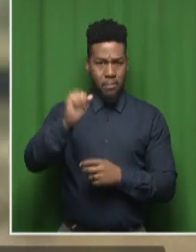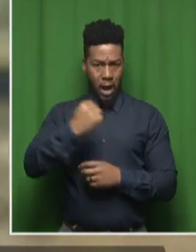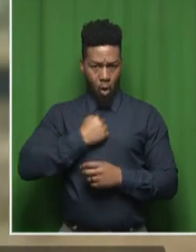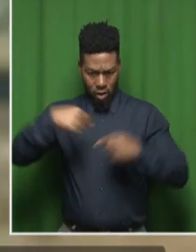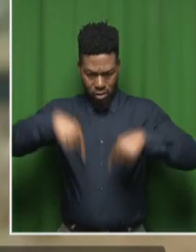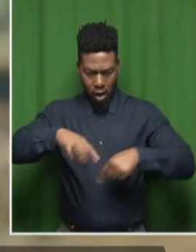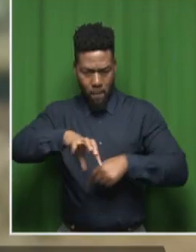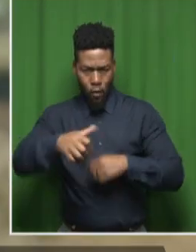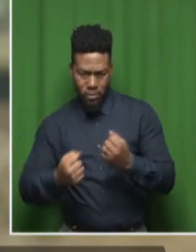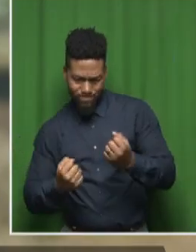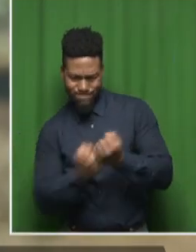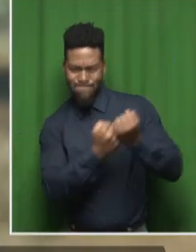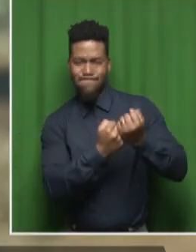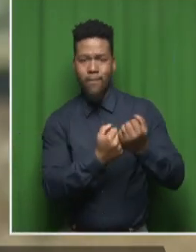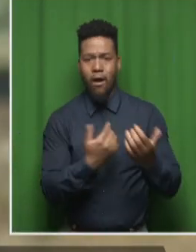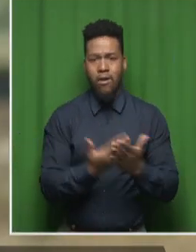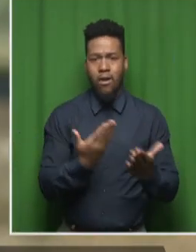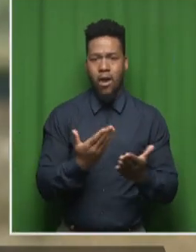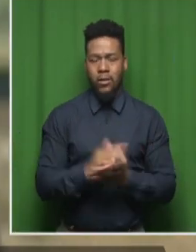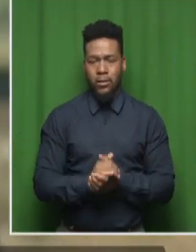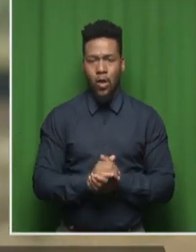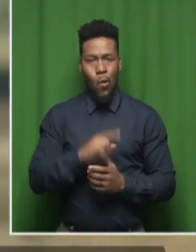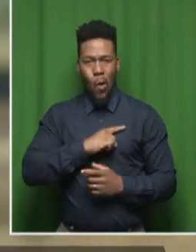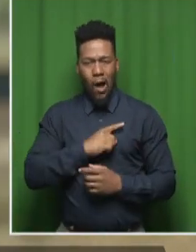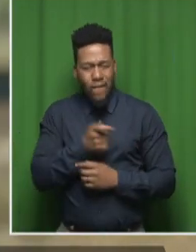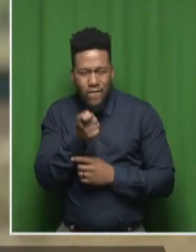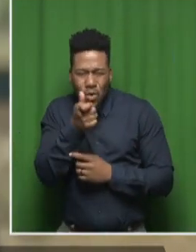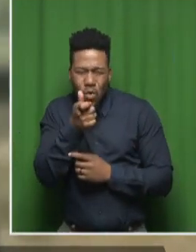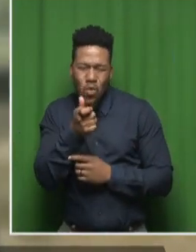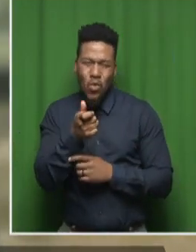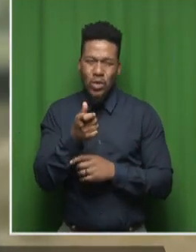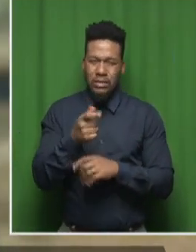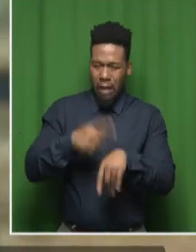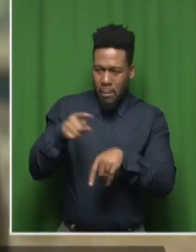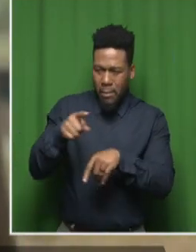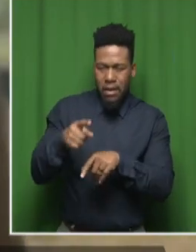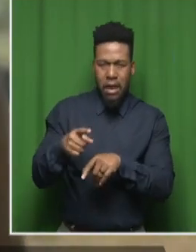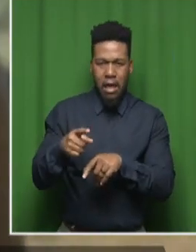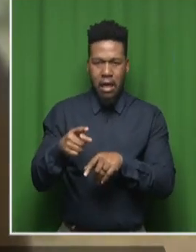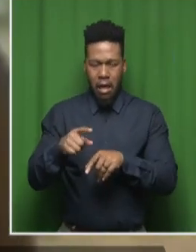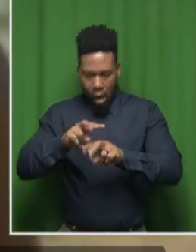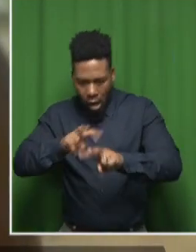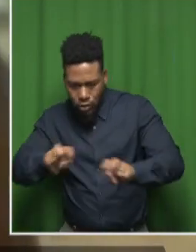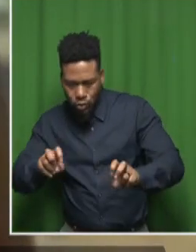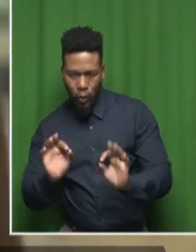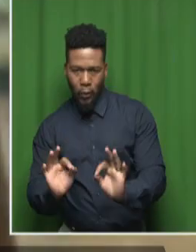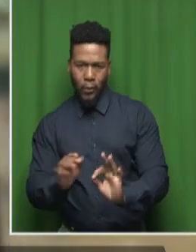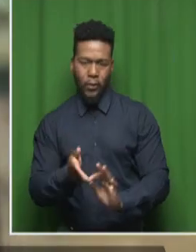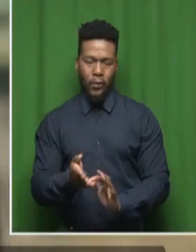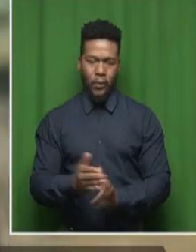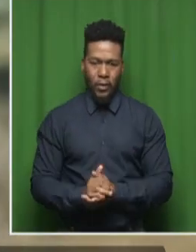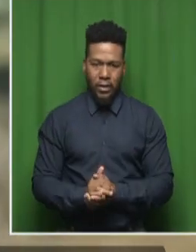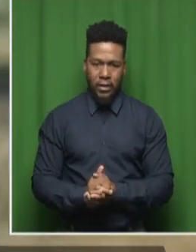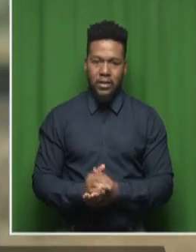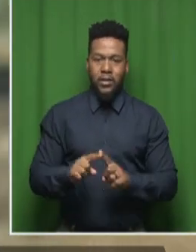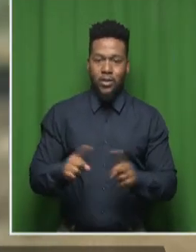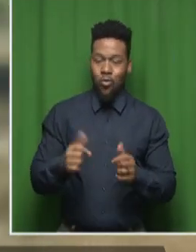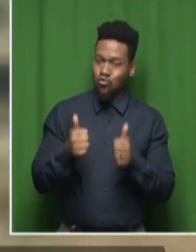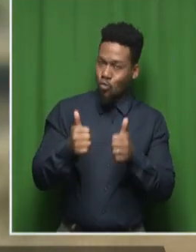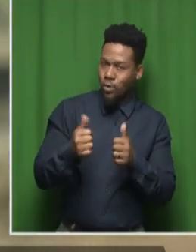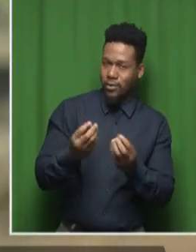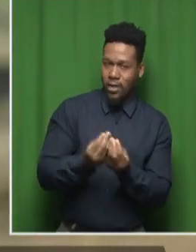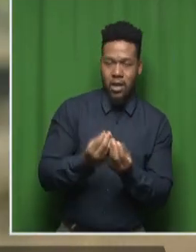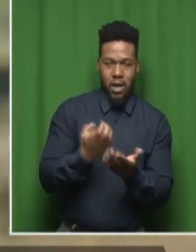explored. So we're really looking forward to hosting the pageant here. It's going to grow our economy in many different ways.